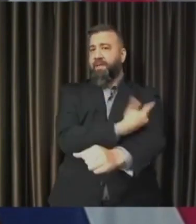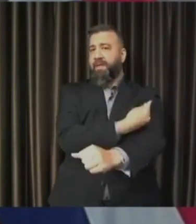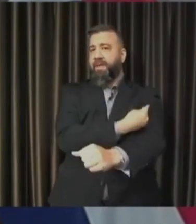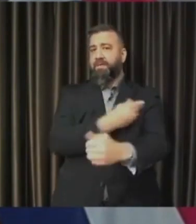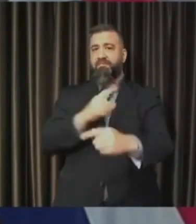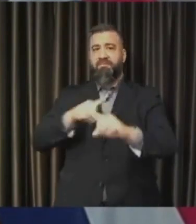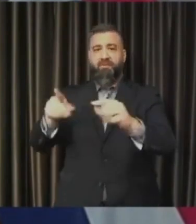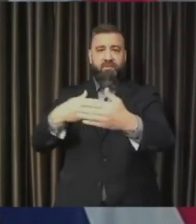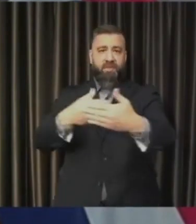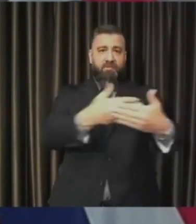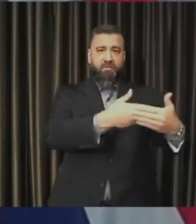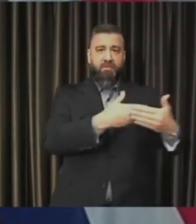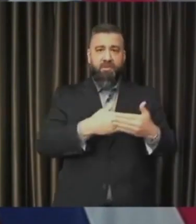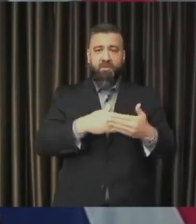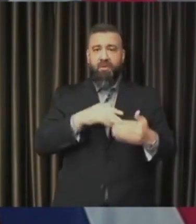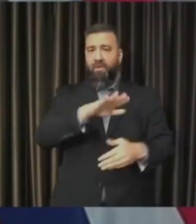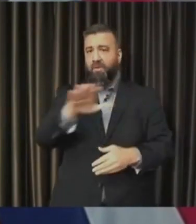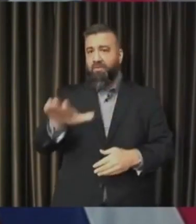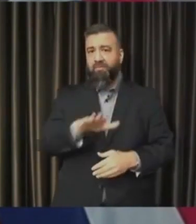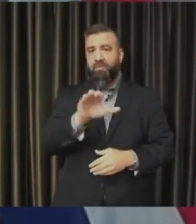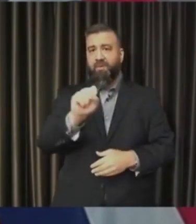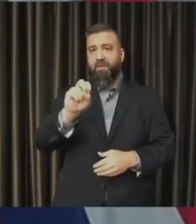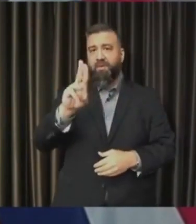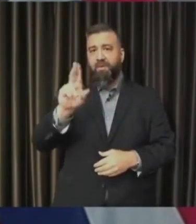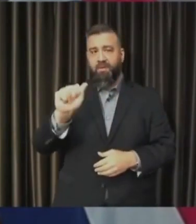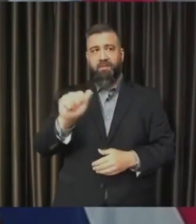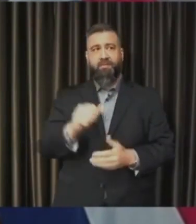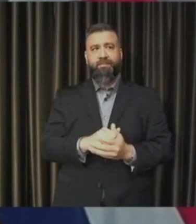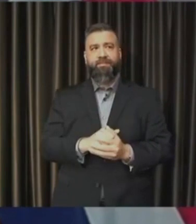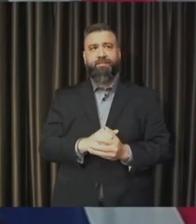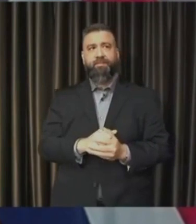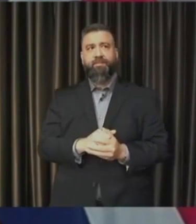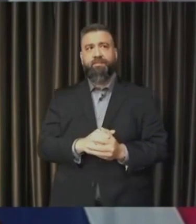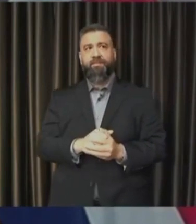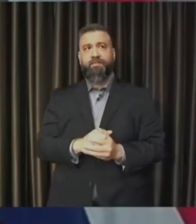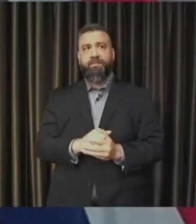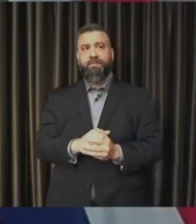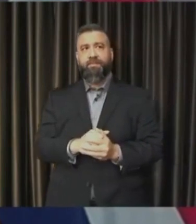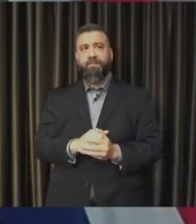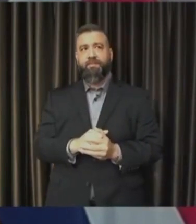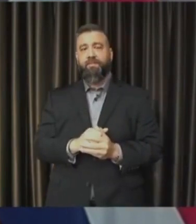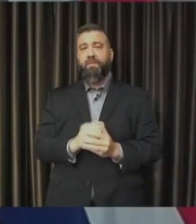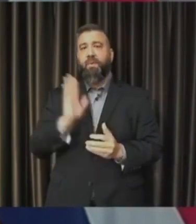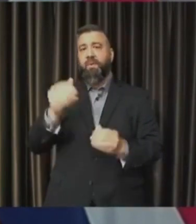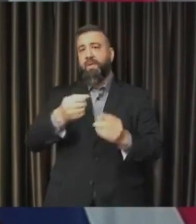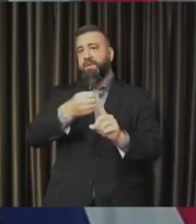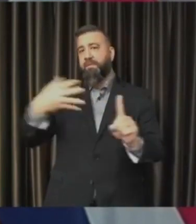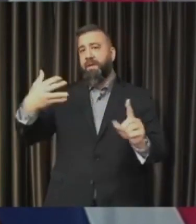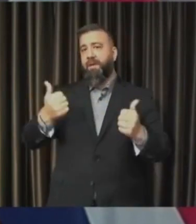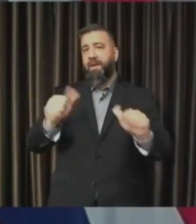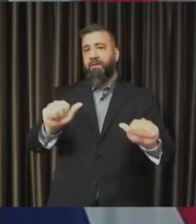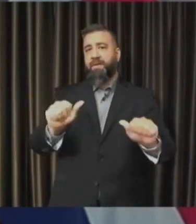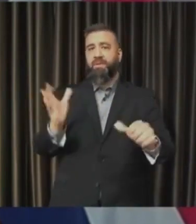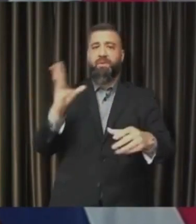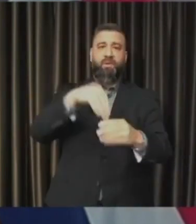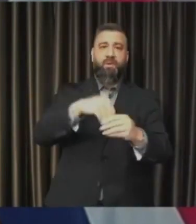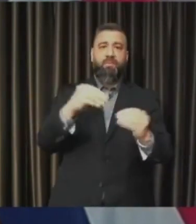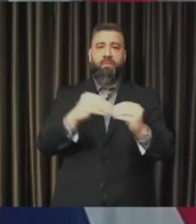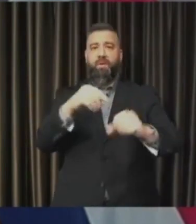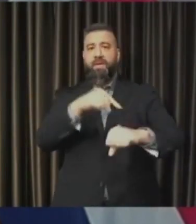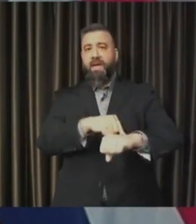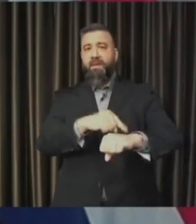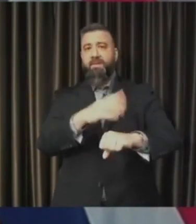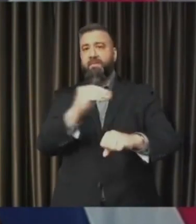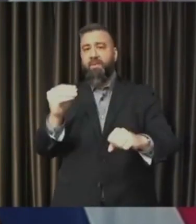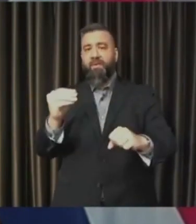county, and we will likely expand our walk-up vaccination efforts to include more times and more locations. Finally, I want to